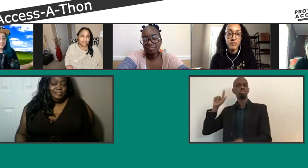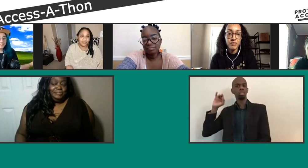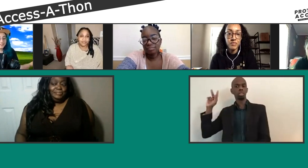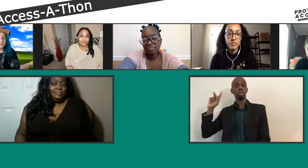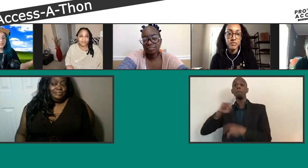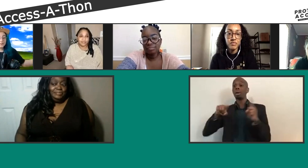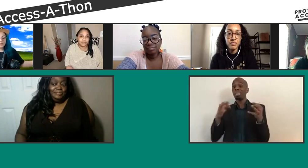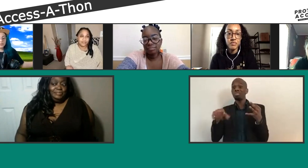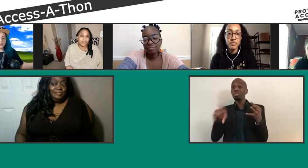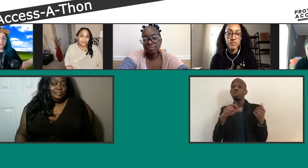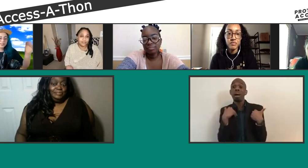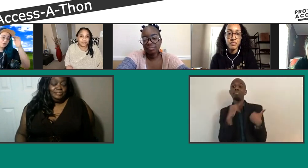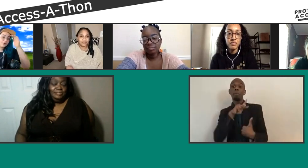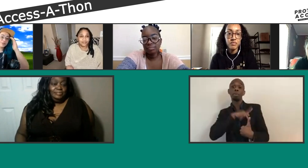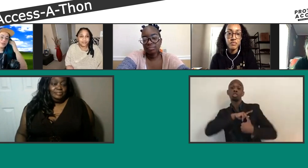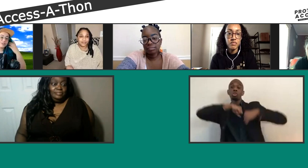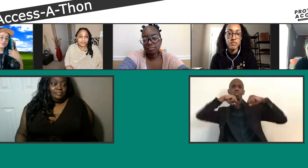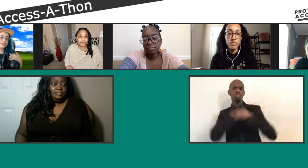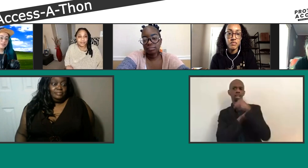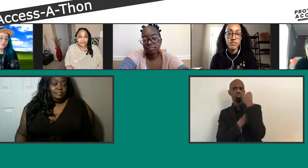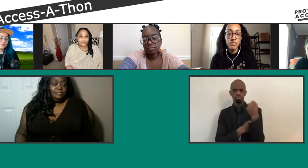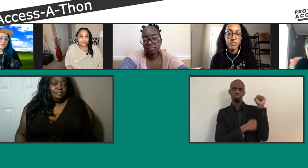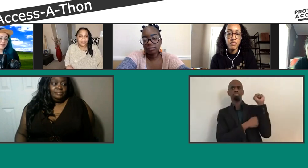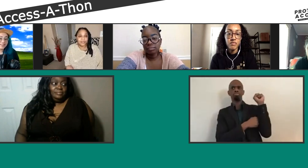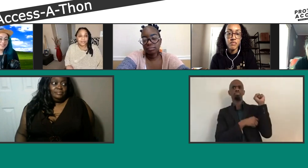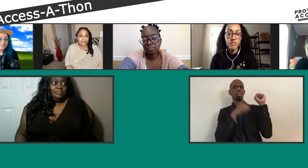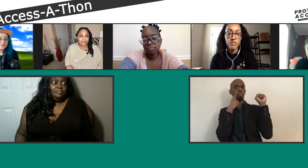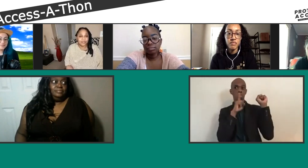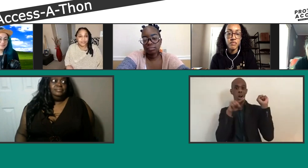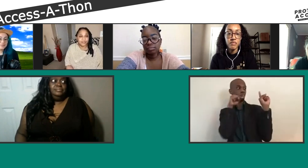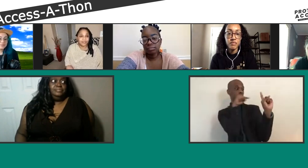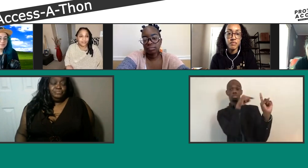to our audience while we wait for questions to come in, please go ahead.